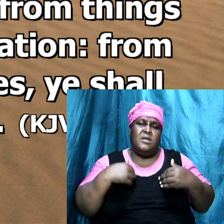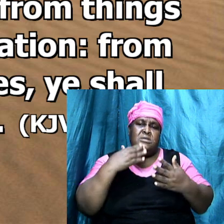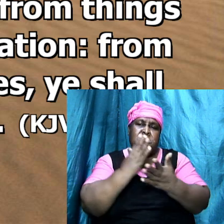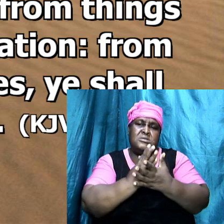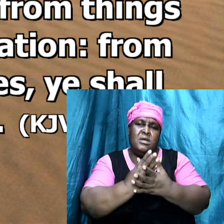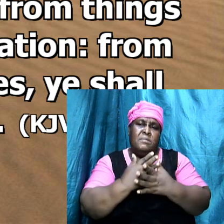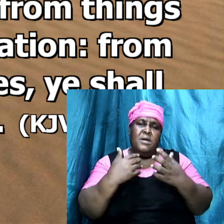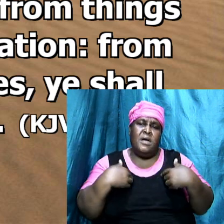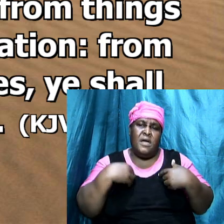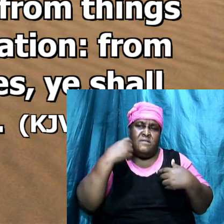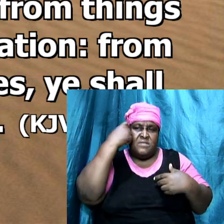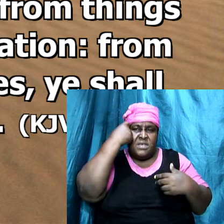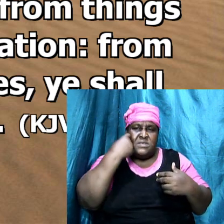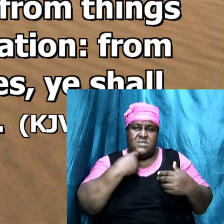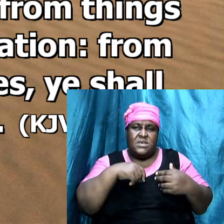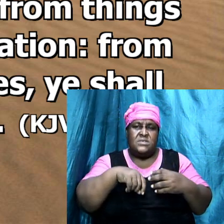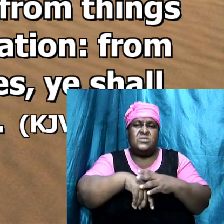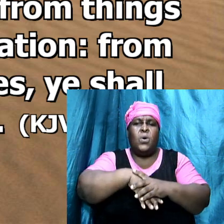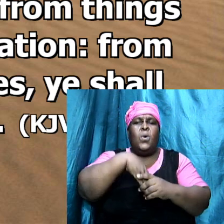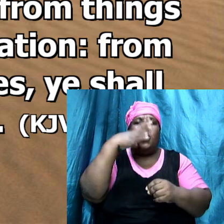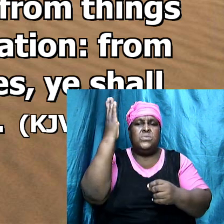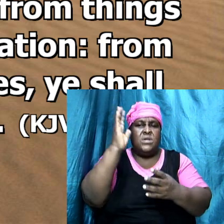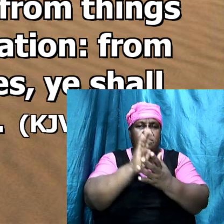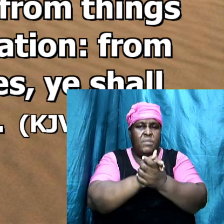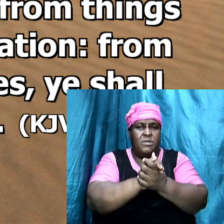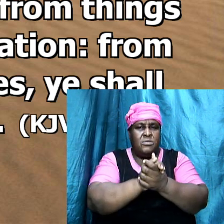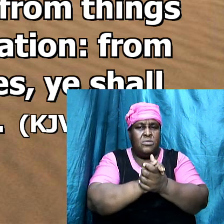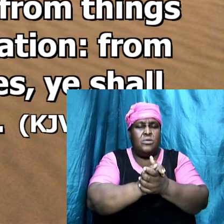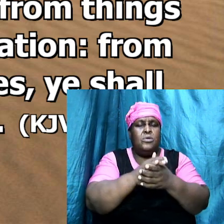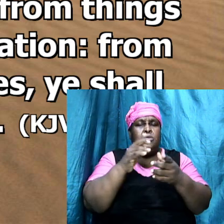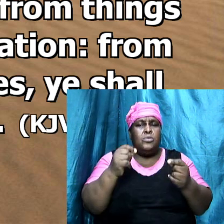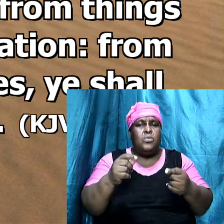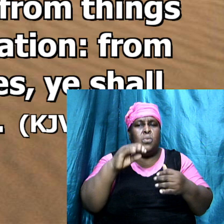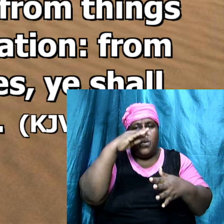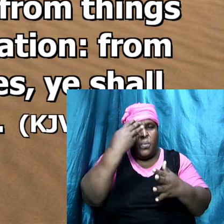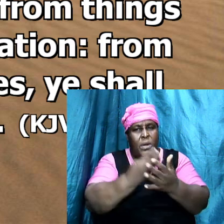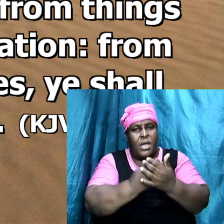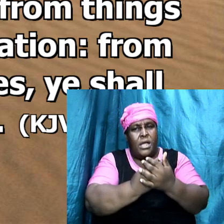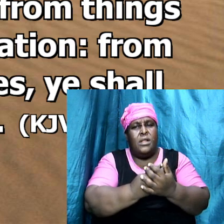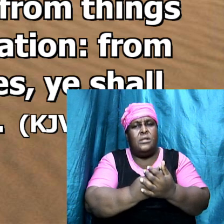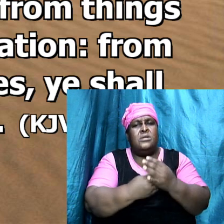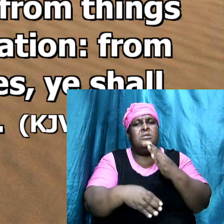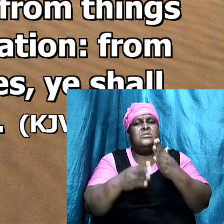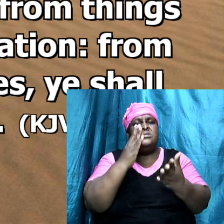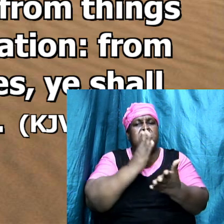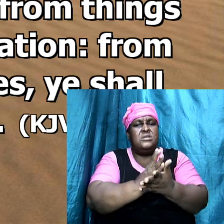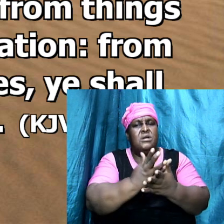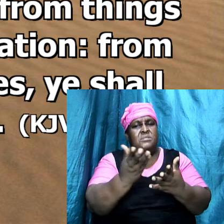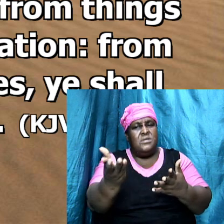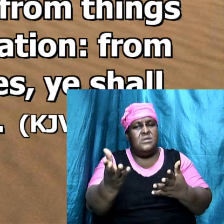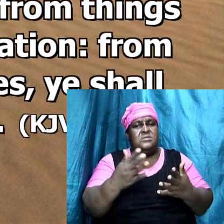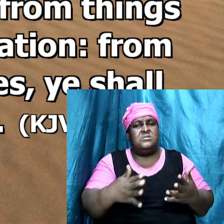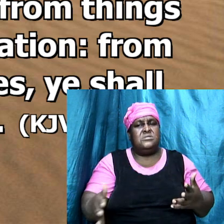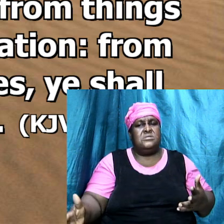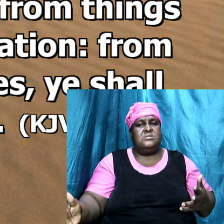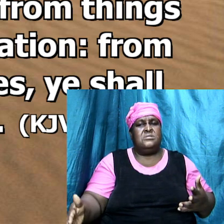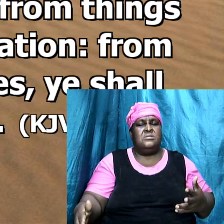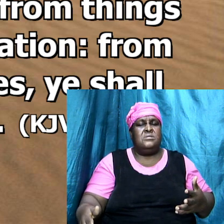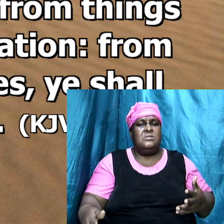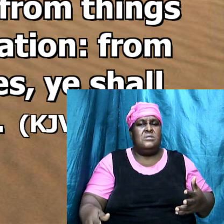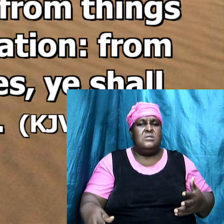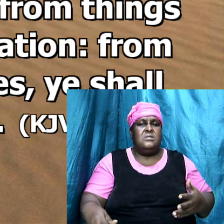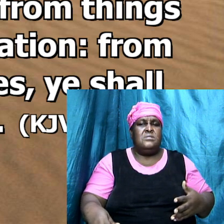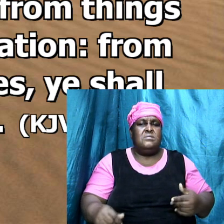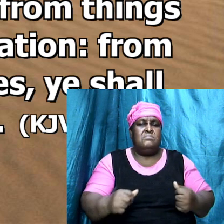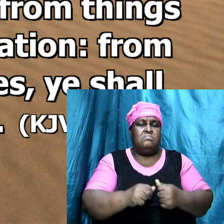you will do well to avoid these things so they were to obtain from things offered to